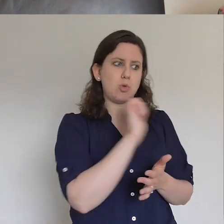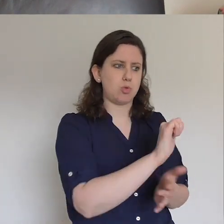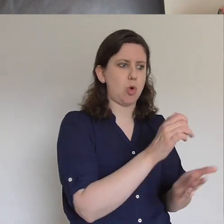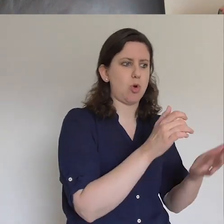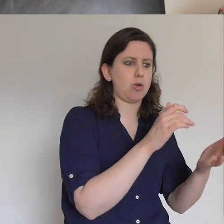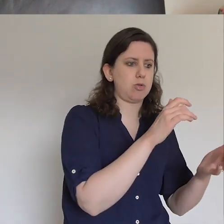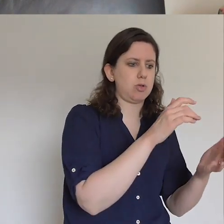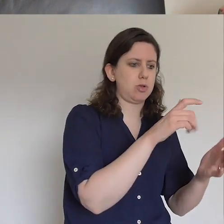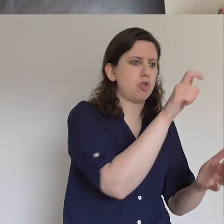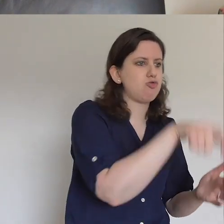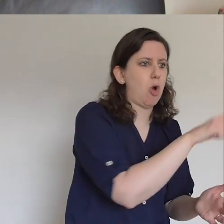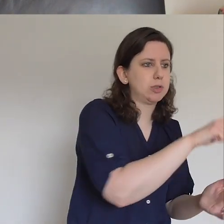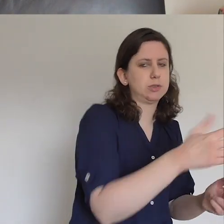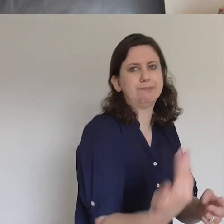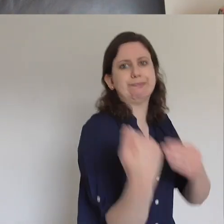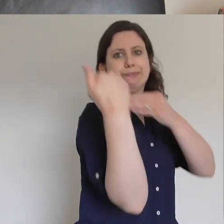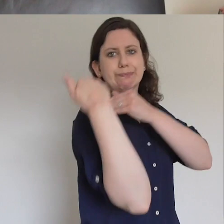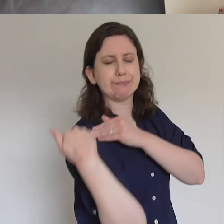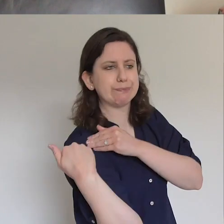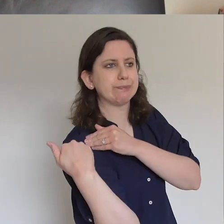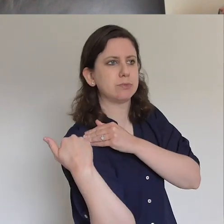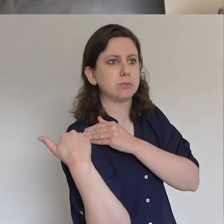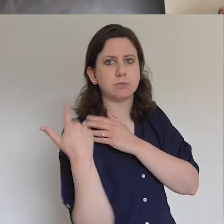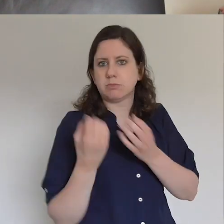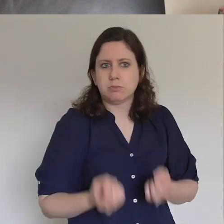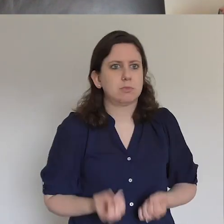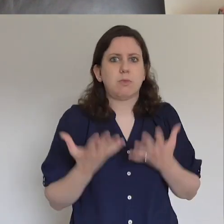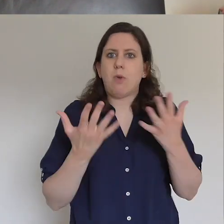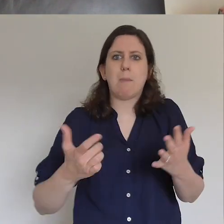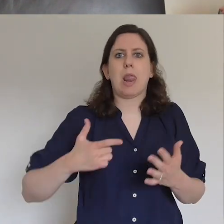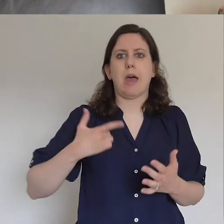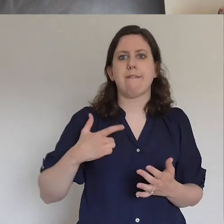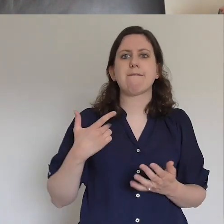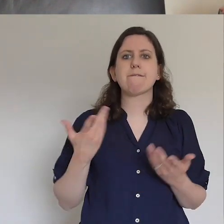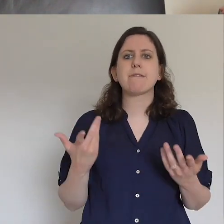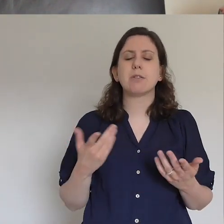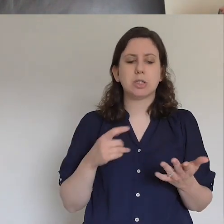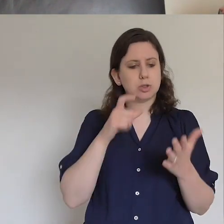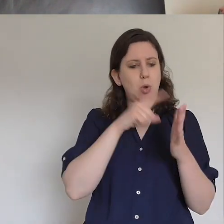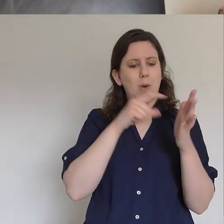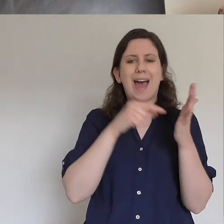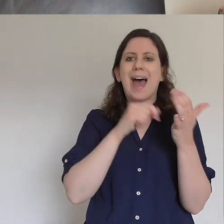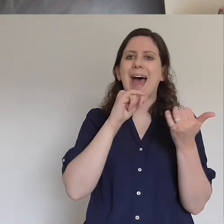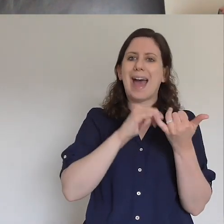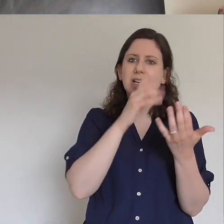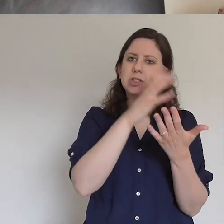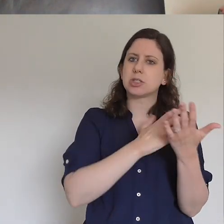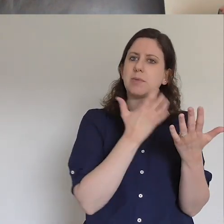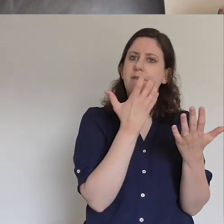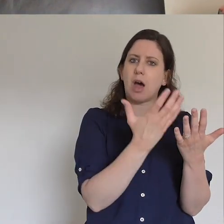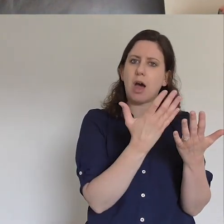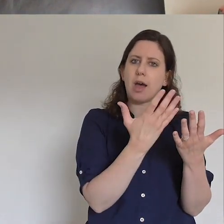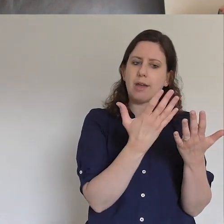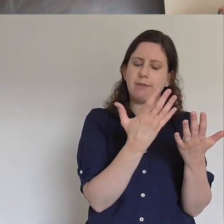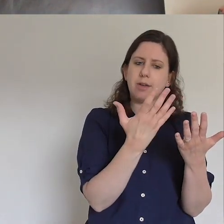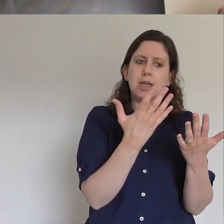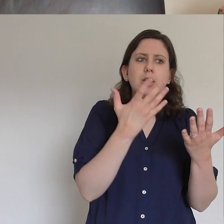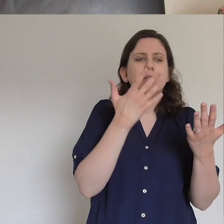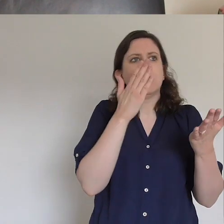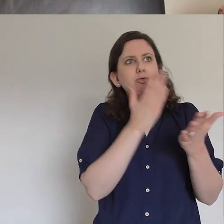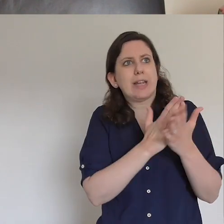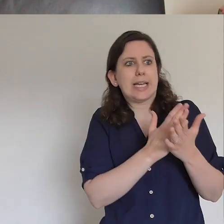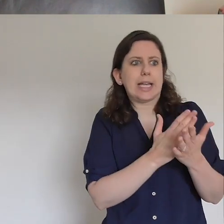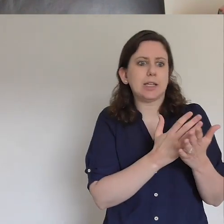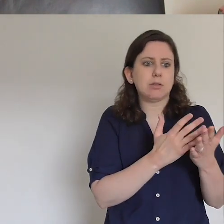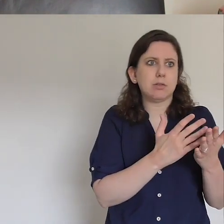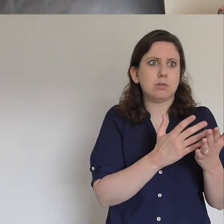to self live for Christ and that kind of is what this whole chapter is about, it's about then stepping out and knowing that our God's all powerful